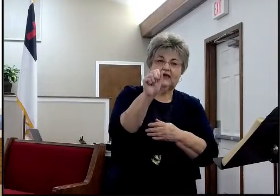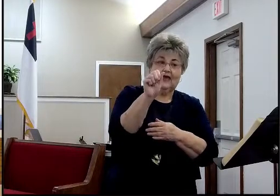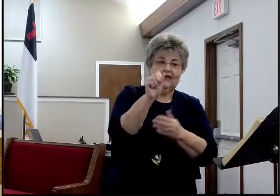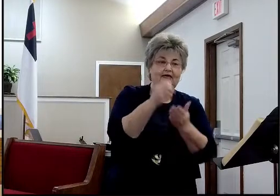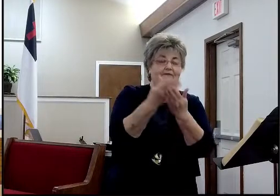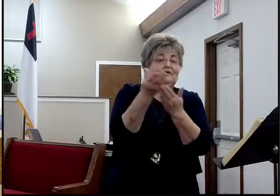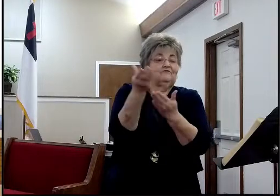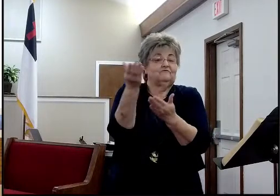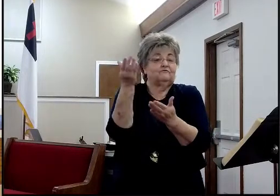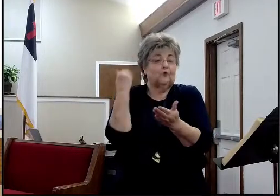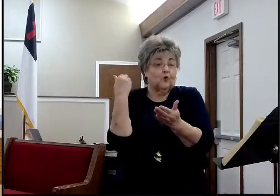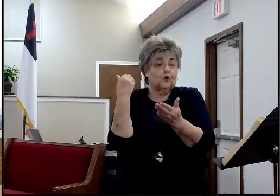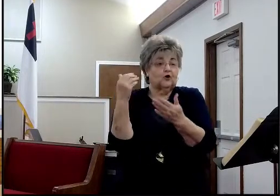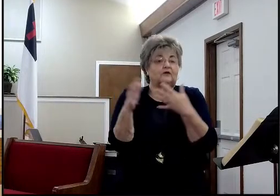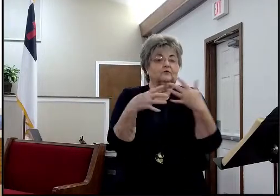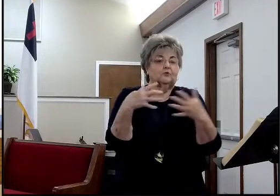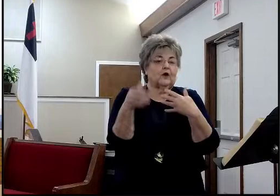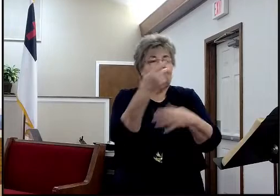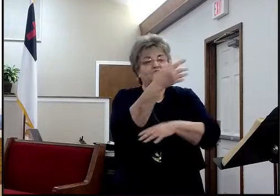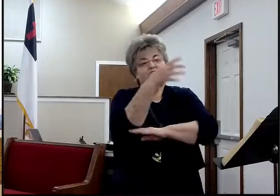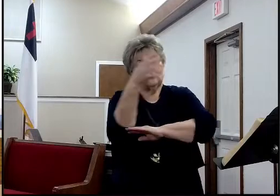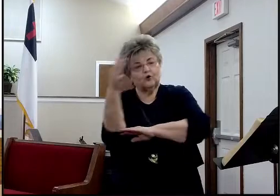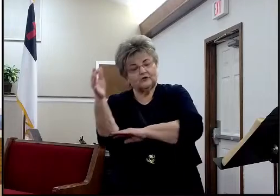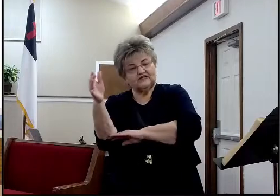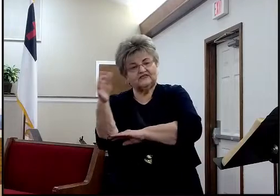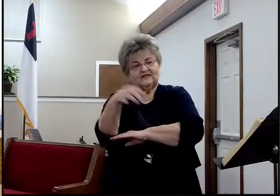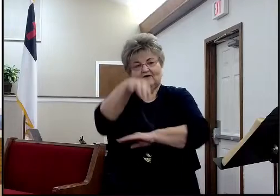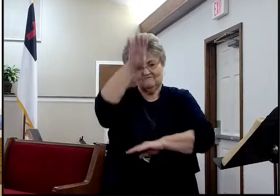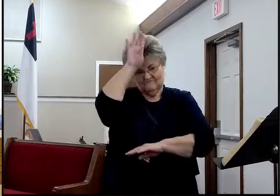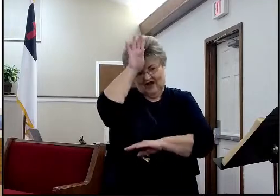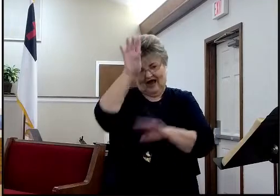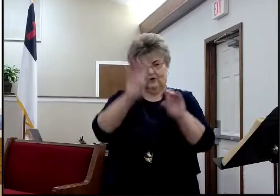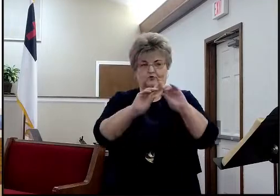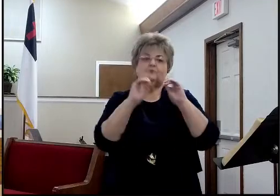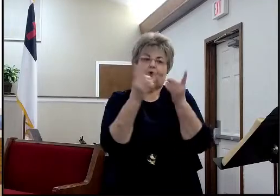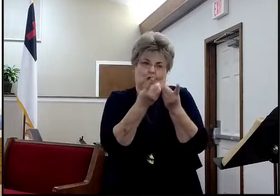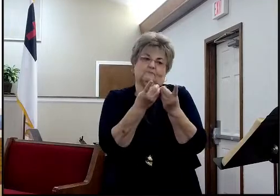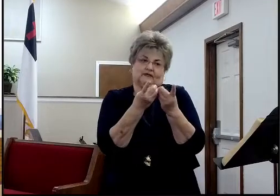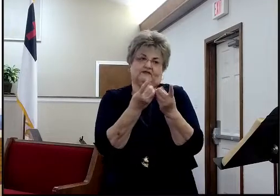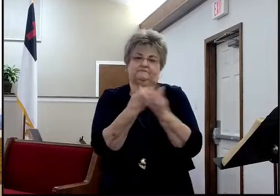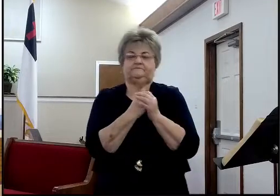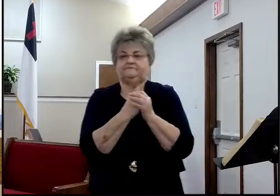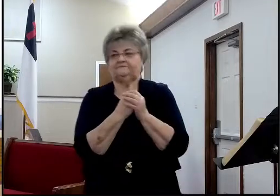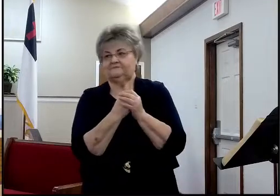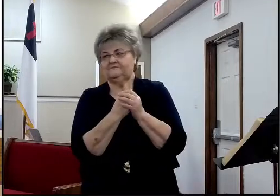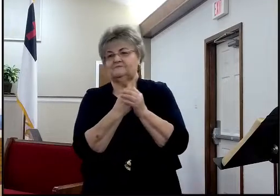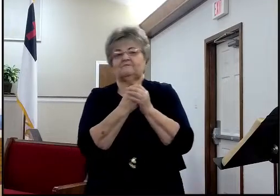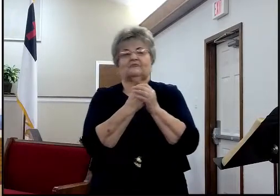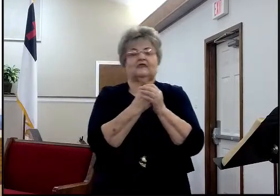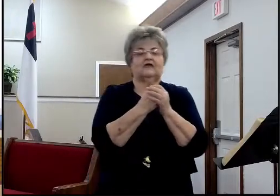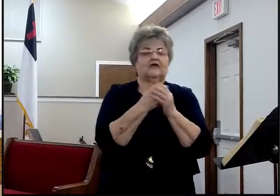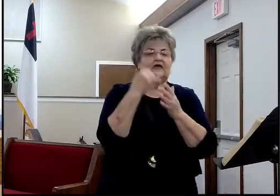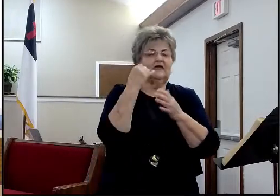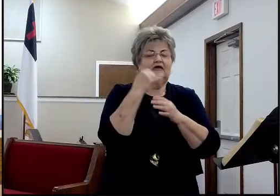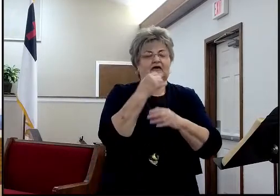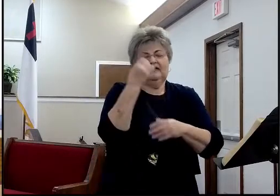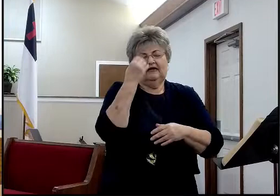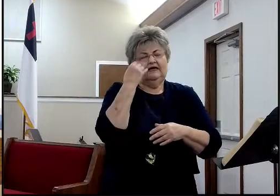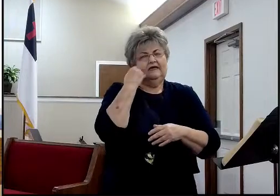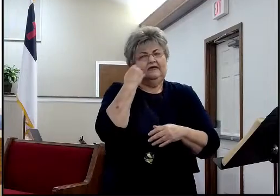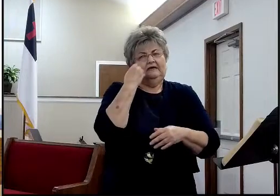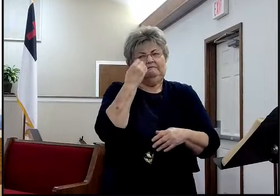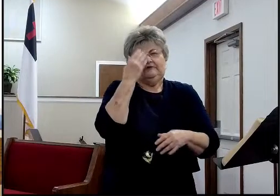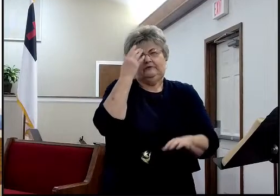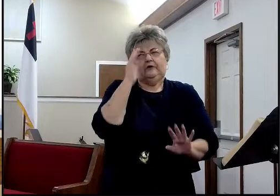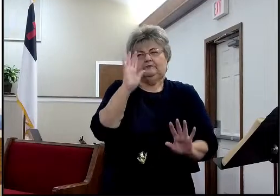It was, yes. Yeah, yeah. And then, of course, it expanded greatly to the district that it is. And if you're not familiar, I had somebody ask me